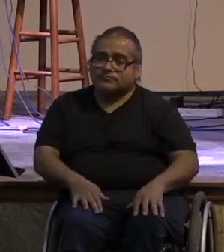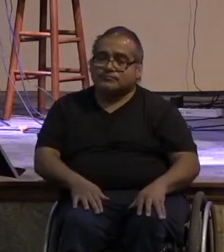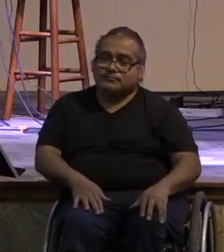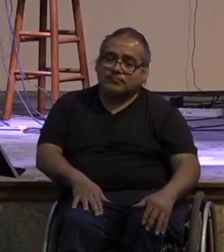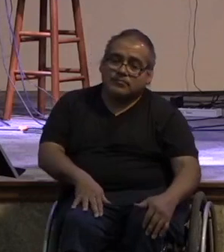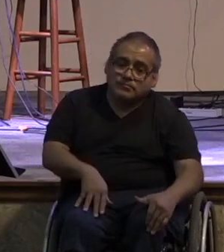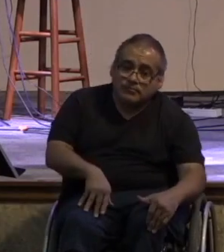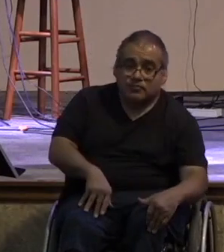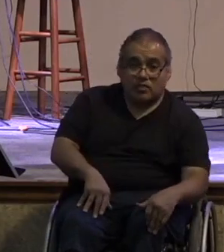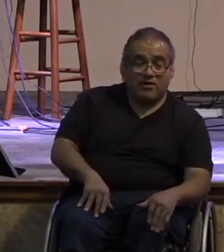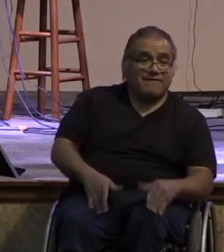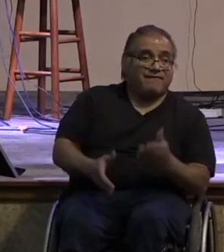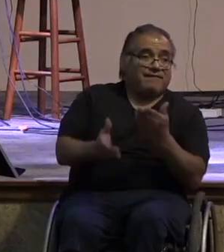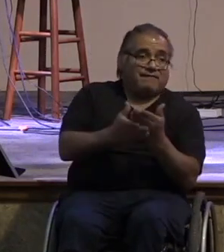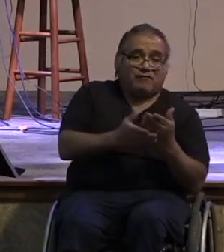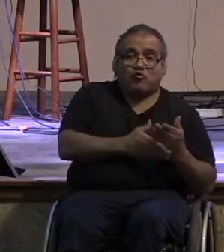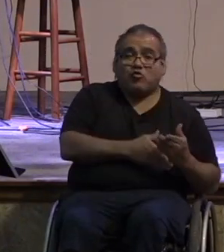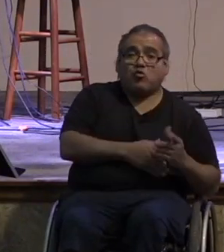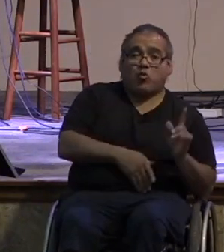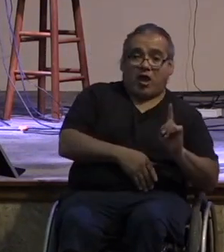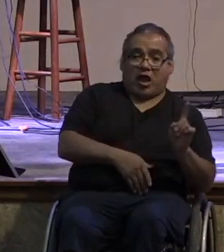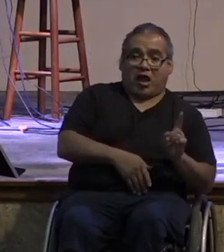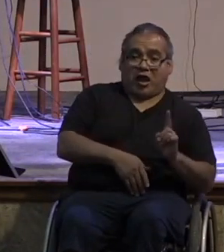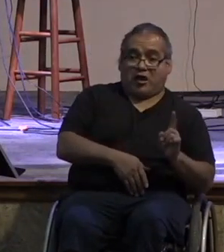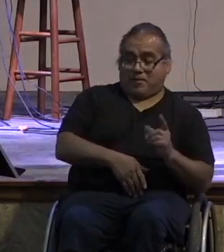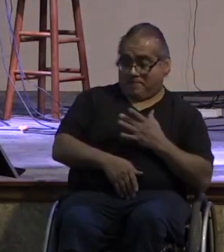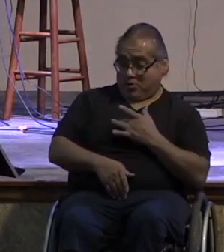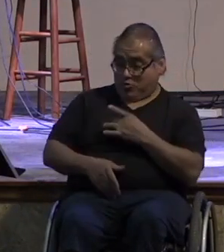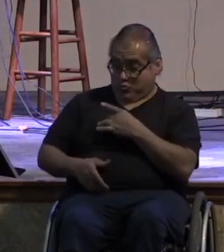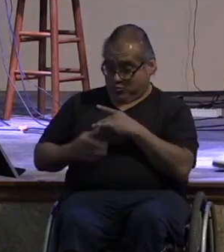seen that fruit in my life and if not why